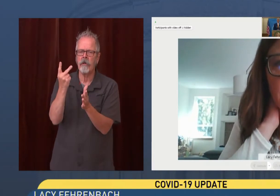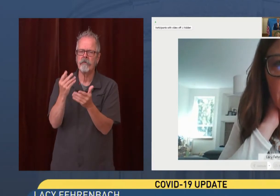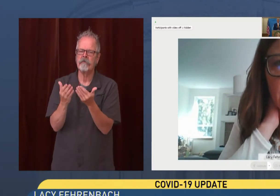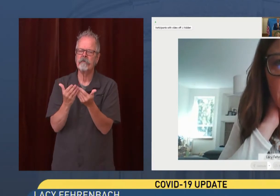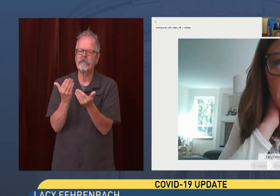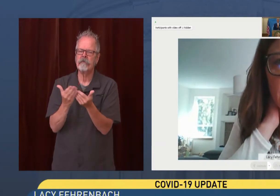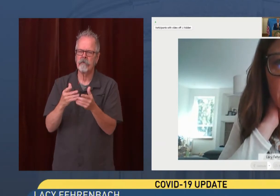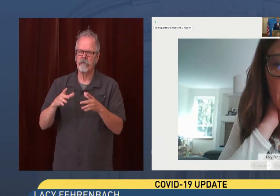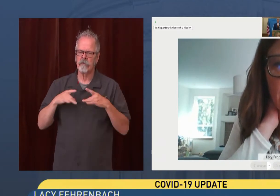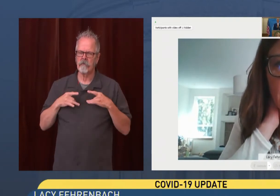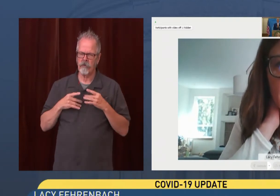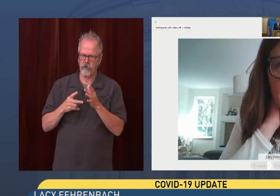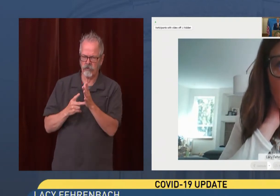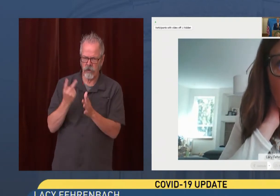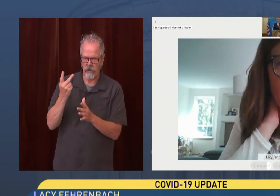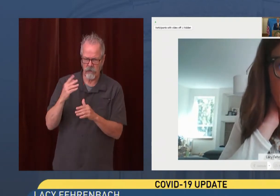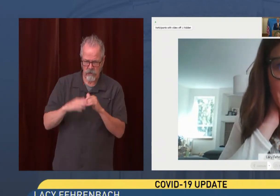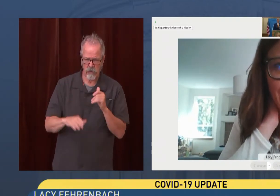the